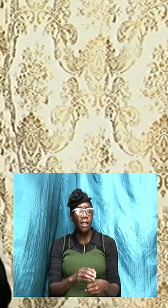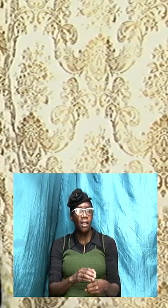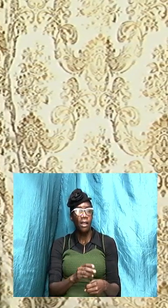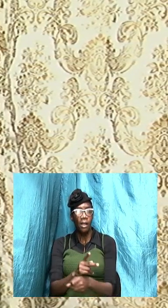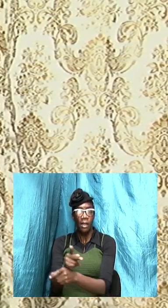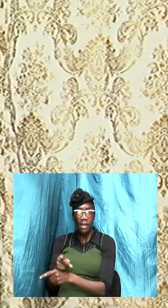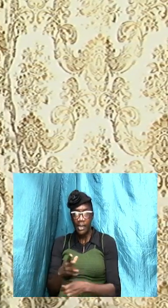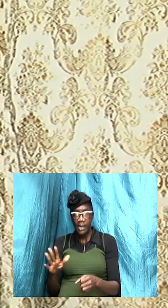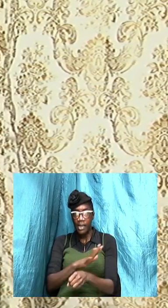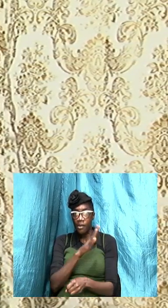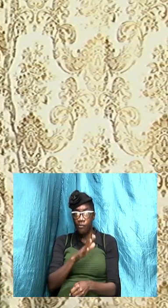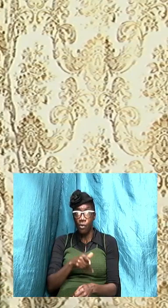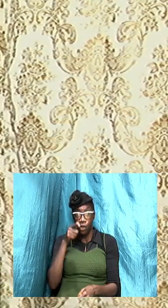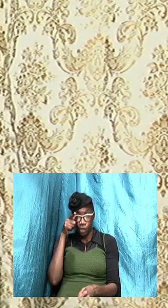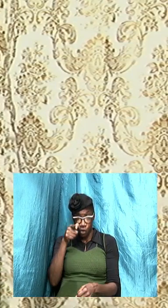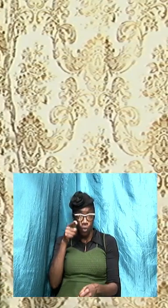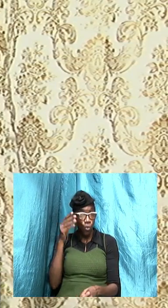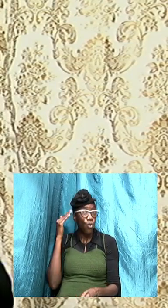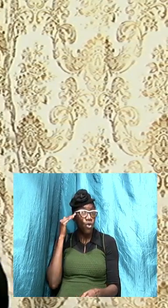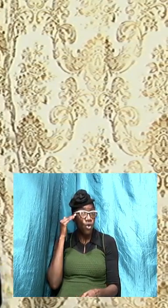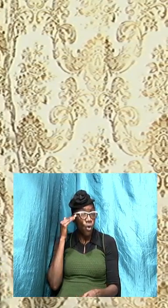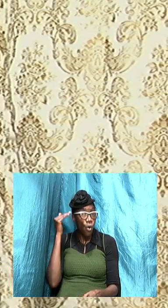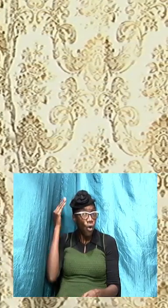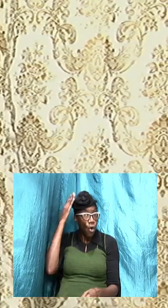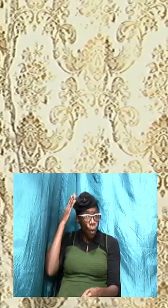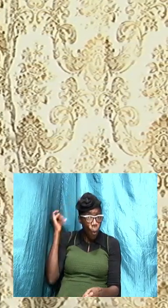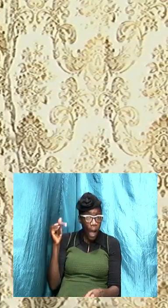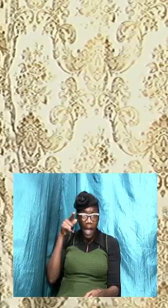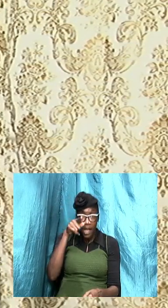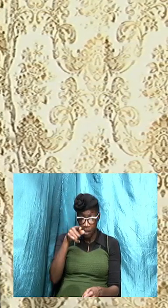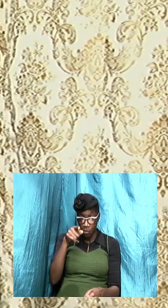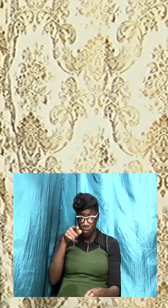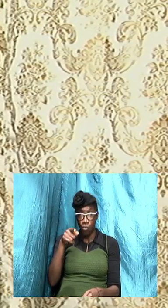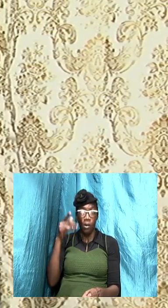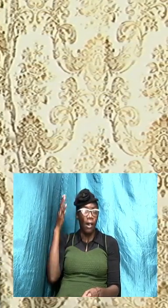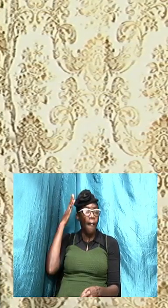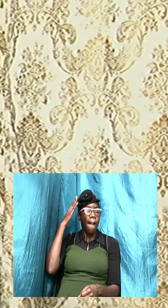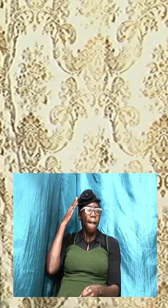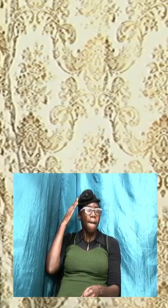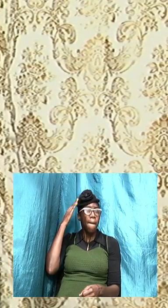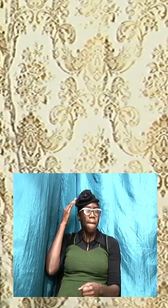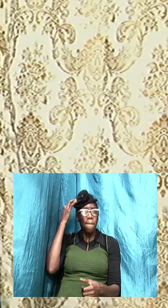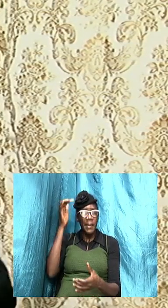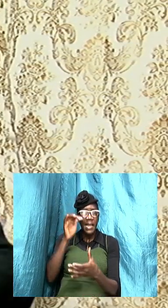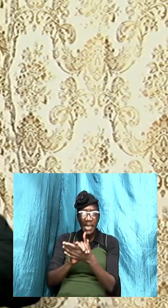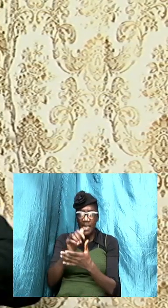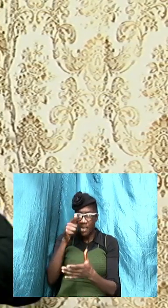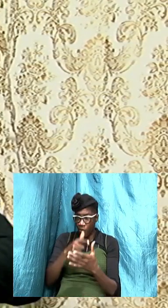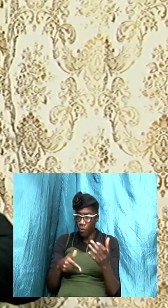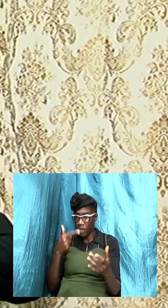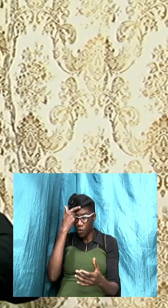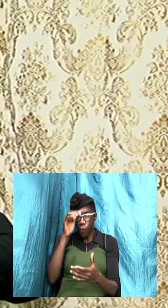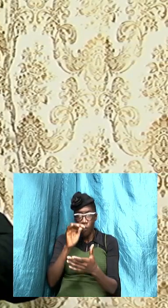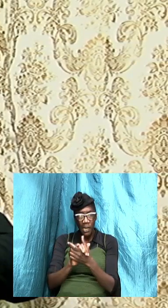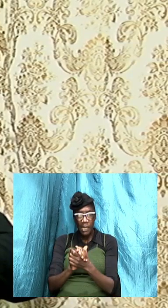so we have got to know why we believe what we believe and it is important we can't just